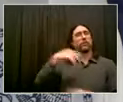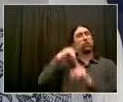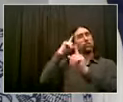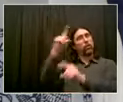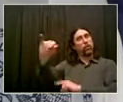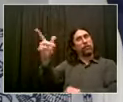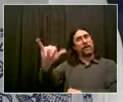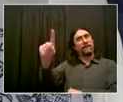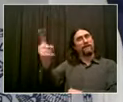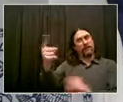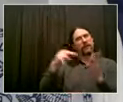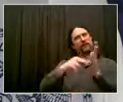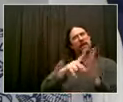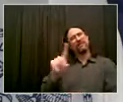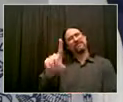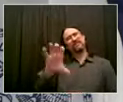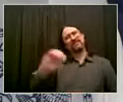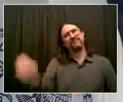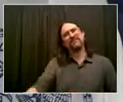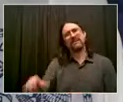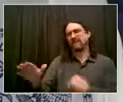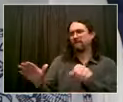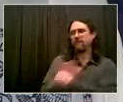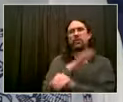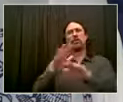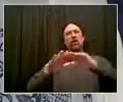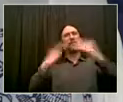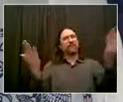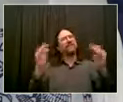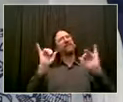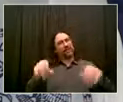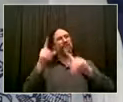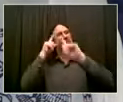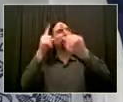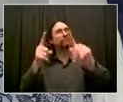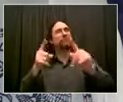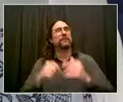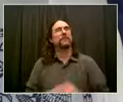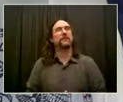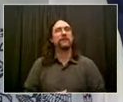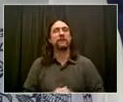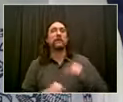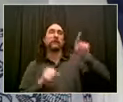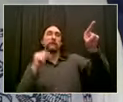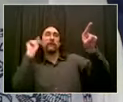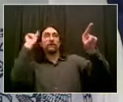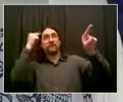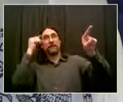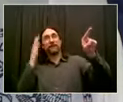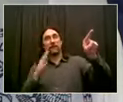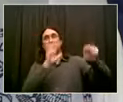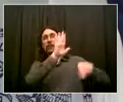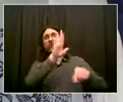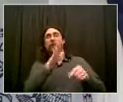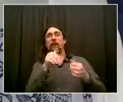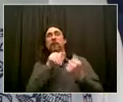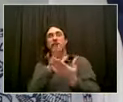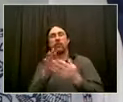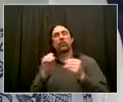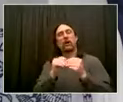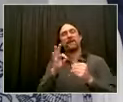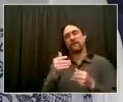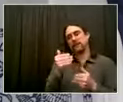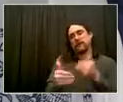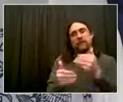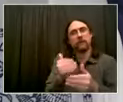things in different phases. We'll work with it, but we'll keep an eye on it. We'll keep an eye to make sure that the data and the science tells us